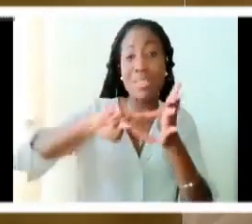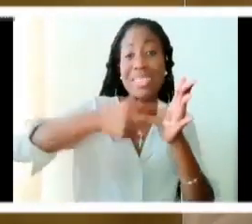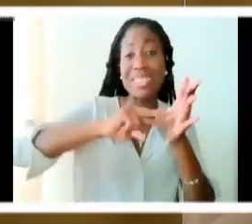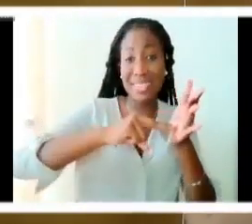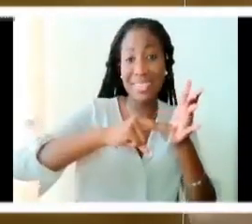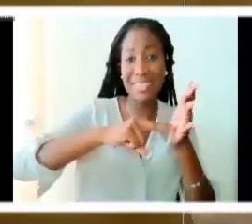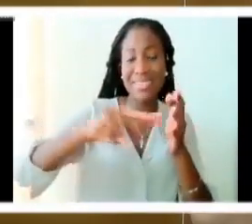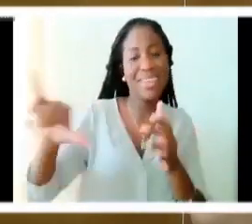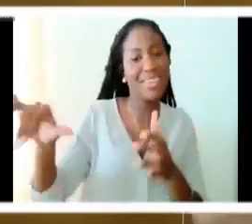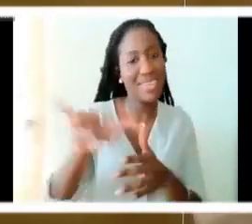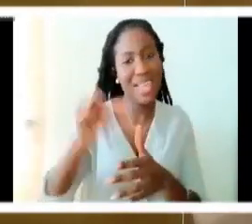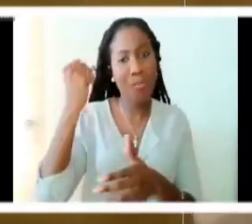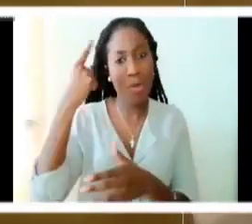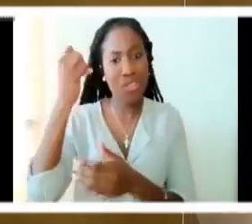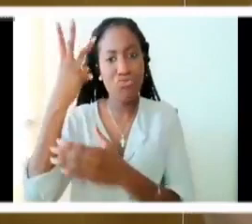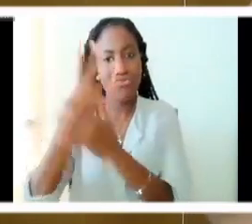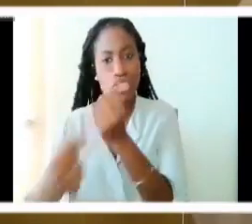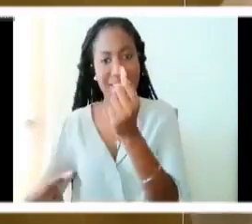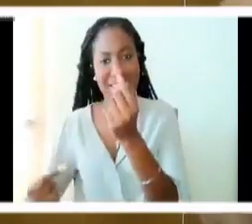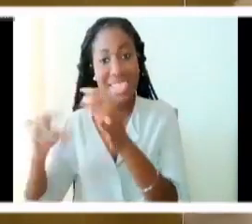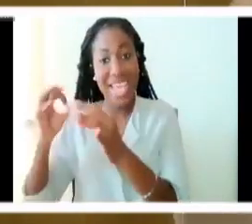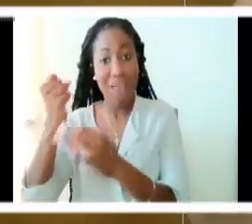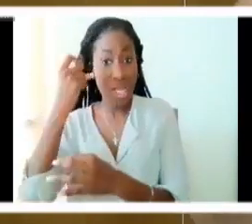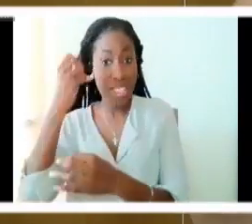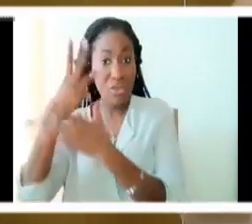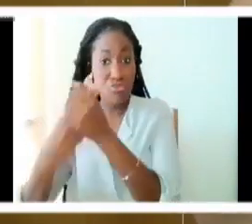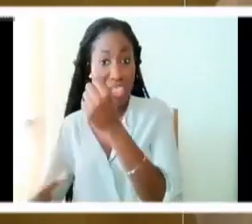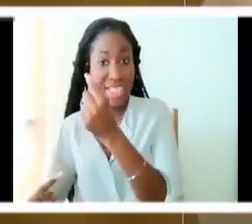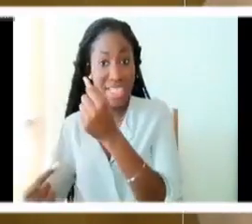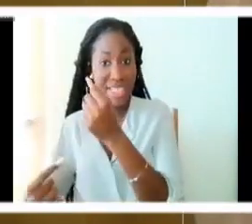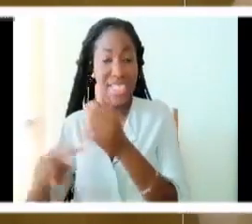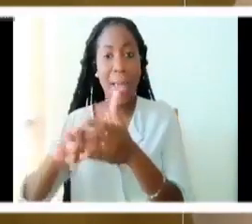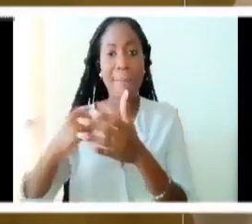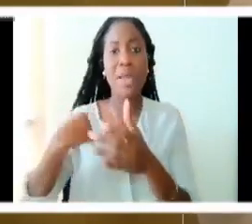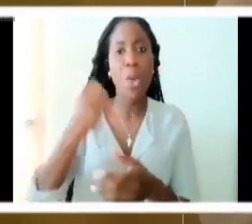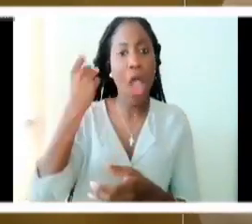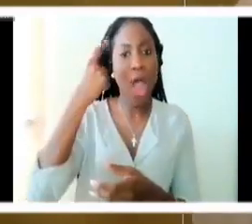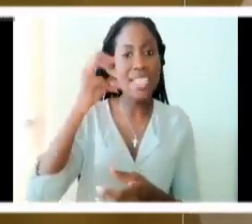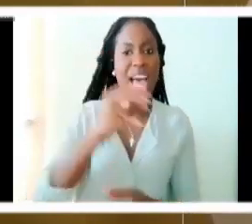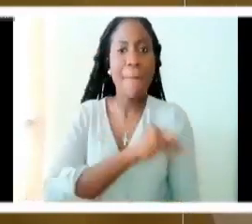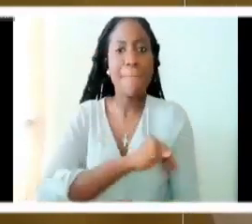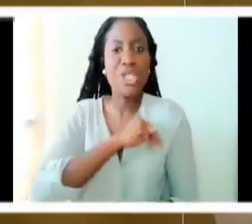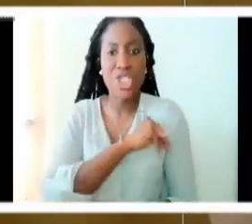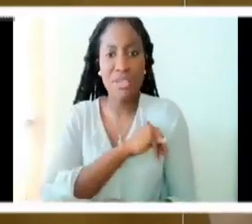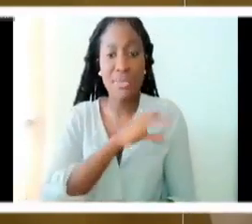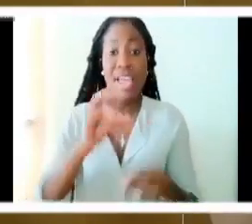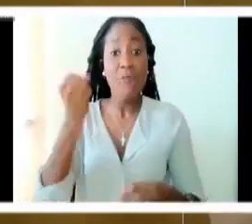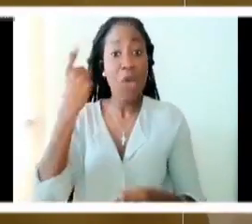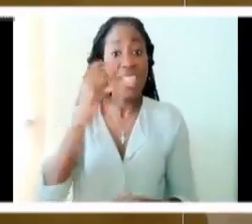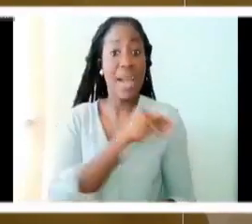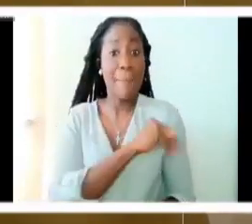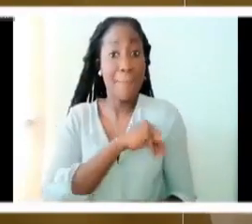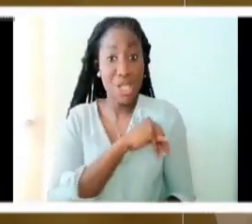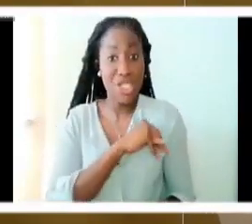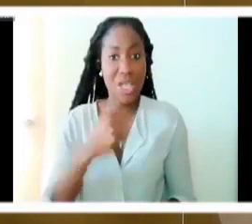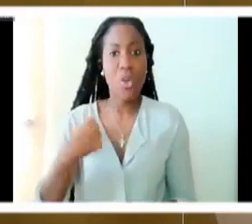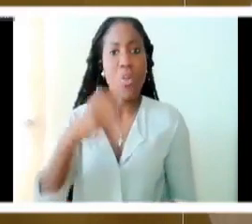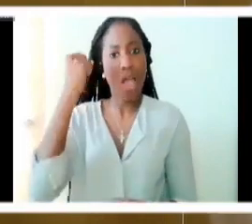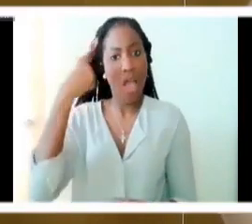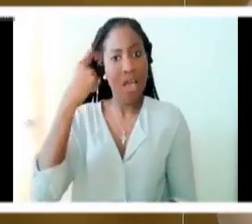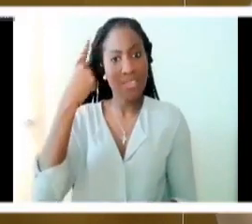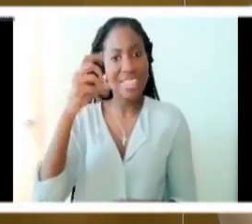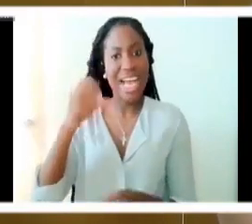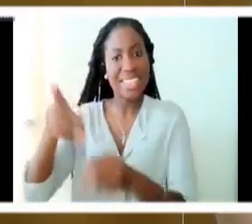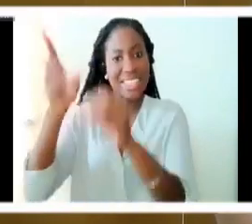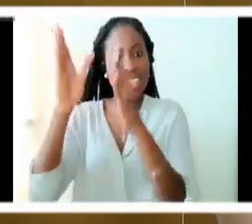if we understand the Trinity we understand mission if we understand mission we understand discipleship we understand discipleship